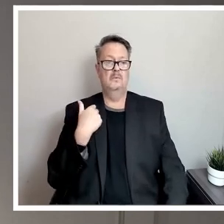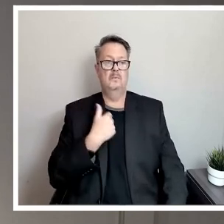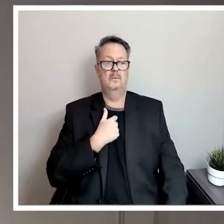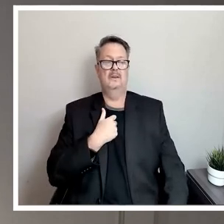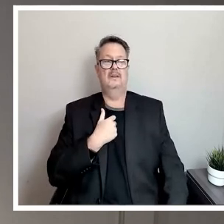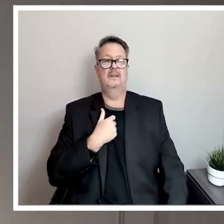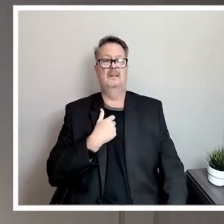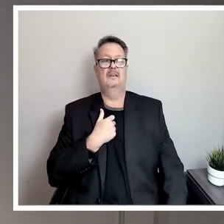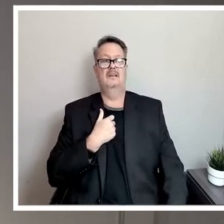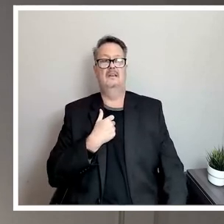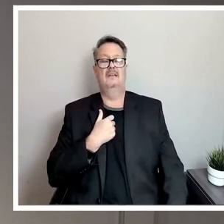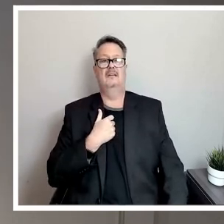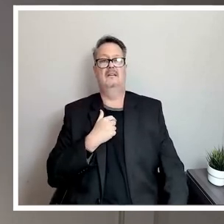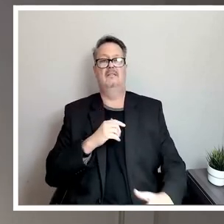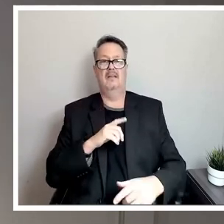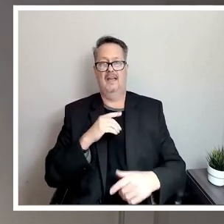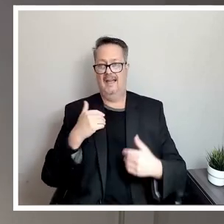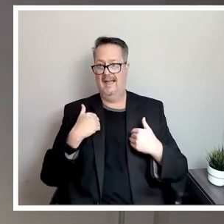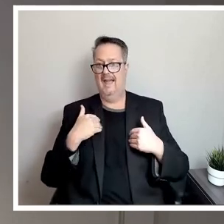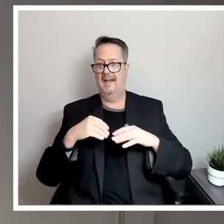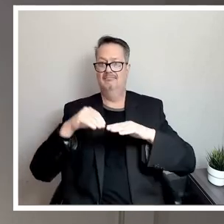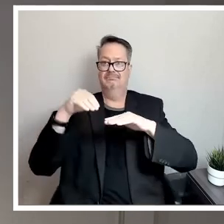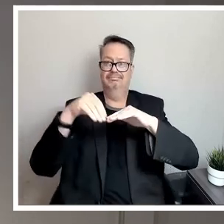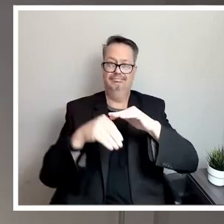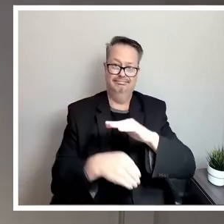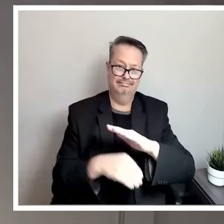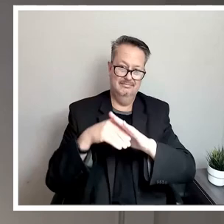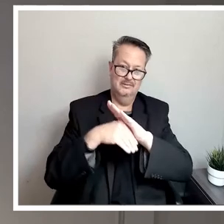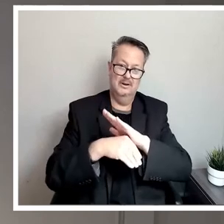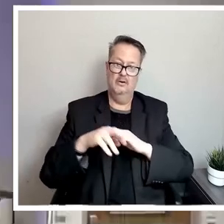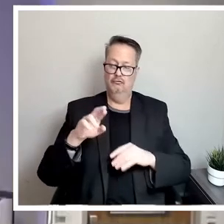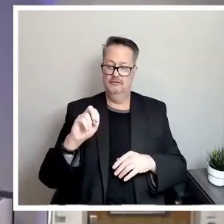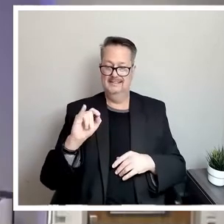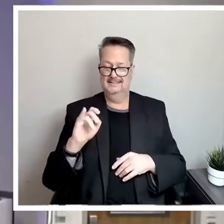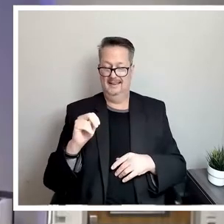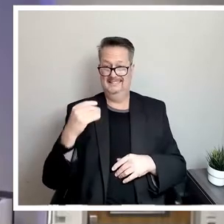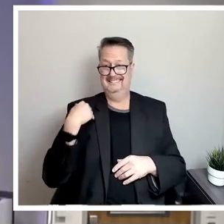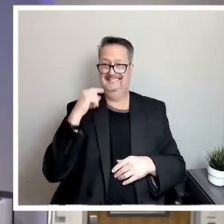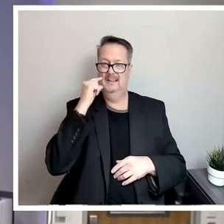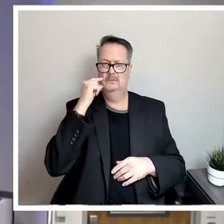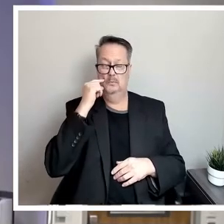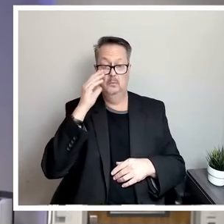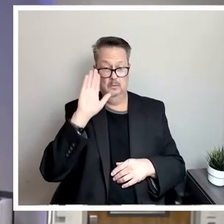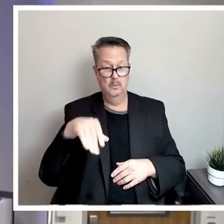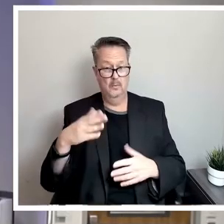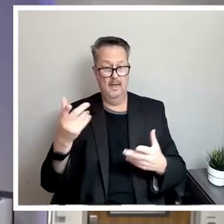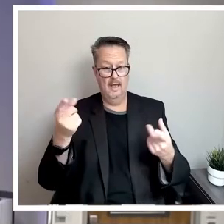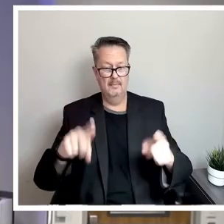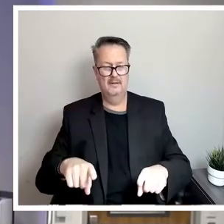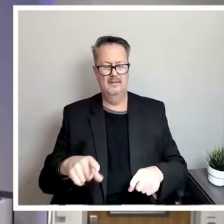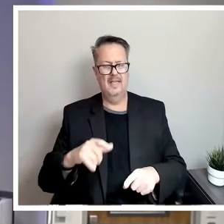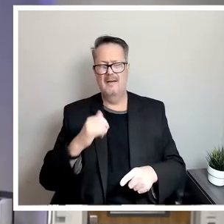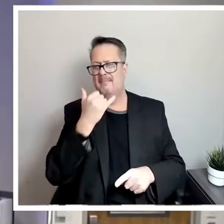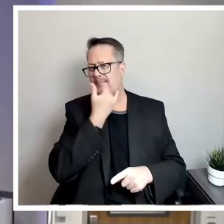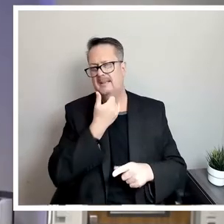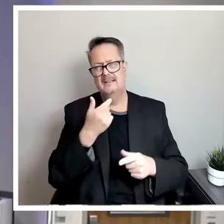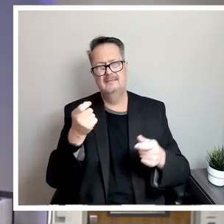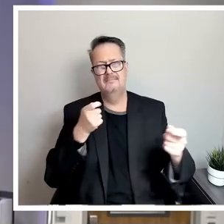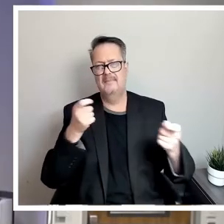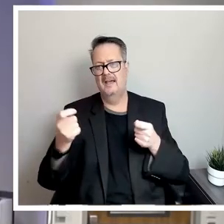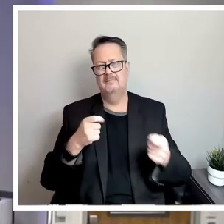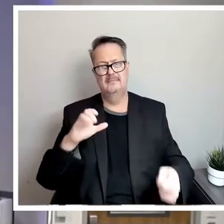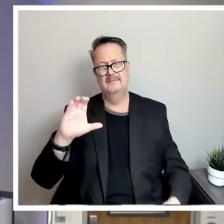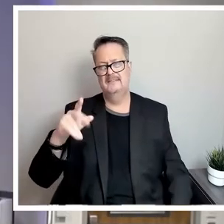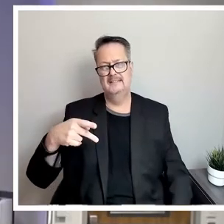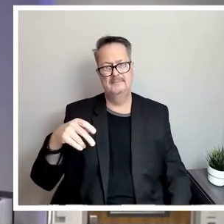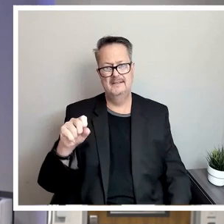recession in San Antonio, and we know what happened there. So the mismanagement of CPS and